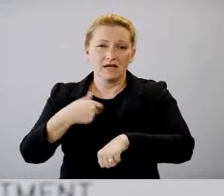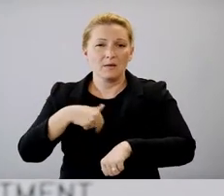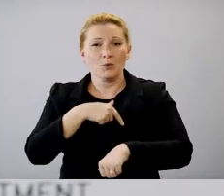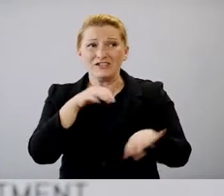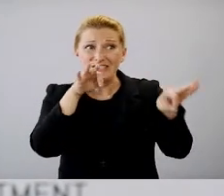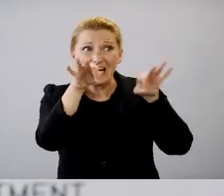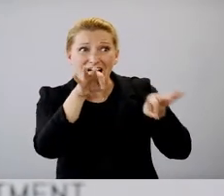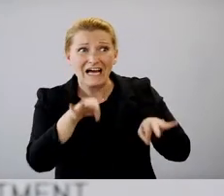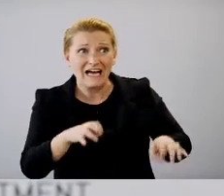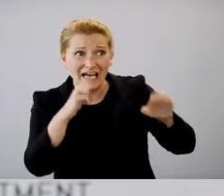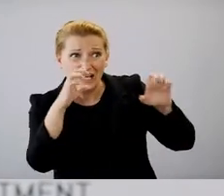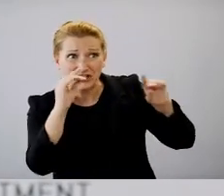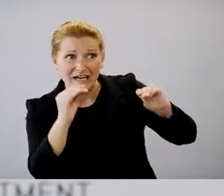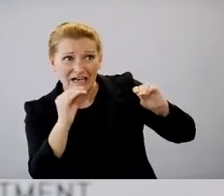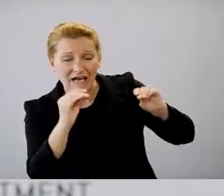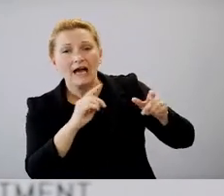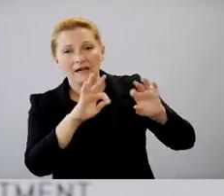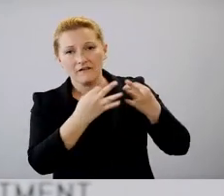to comply with recommendations.